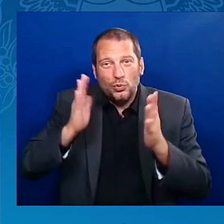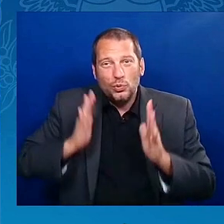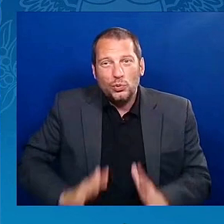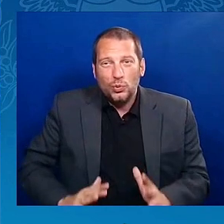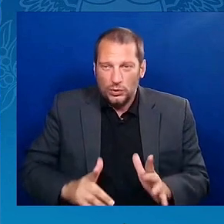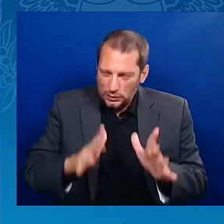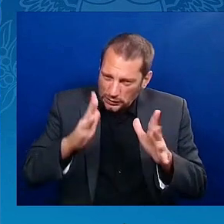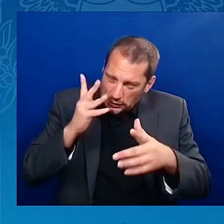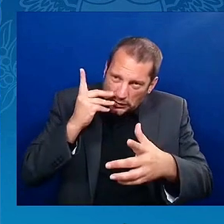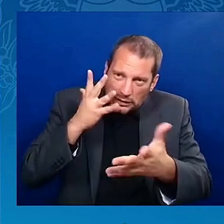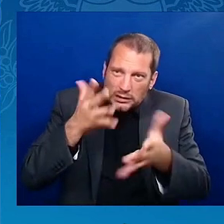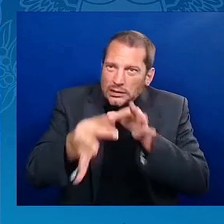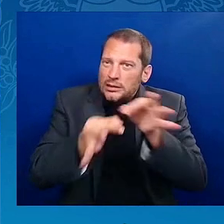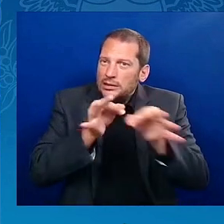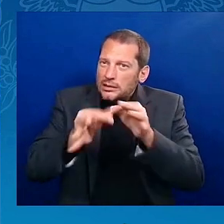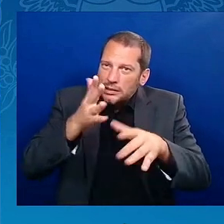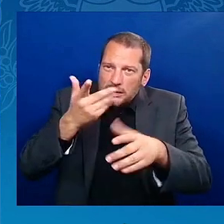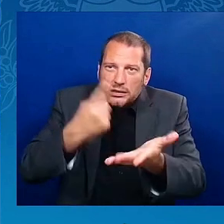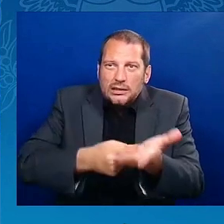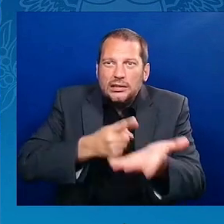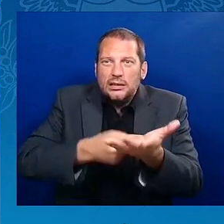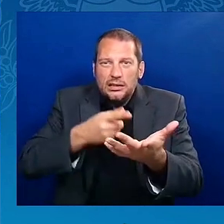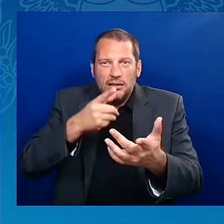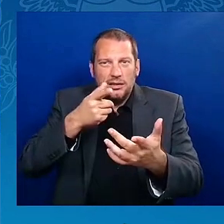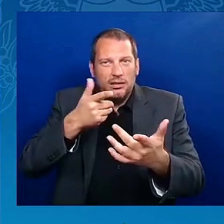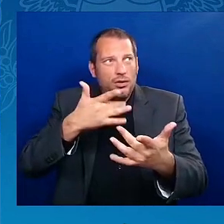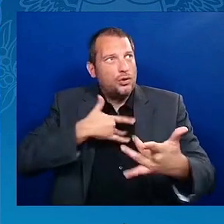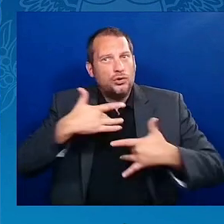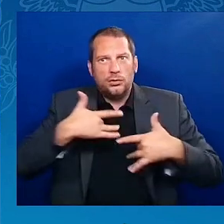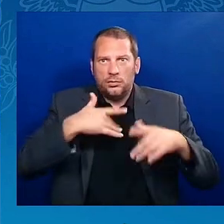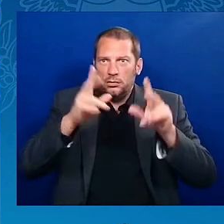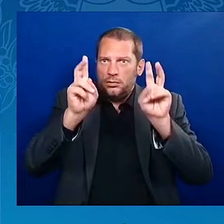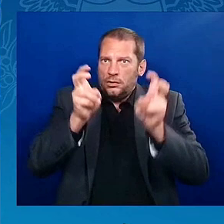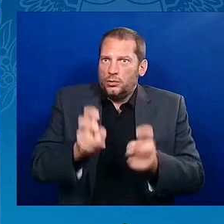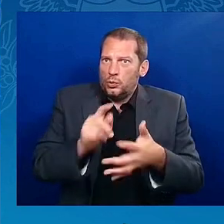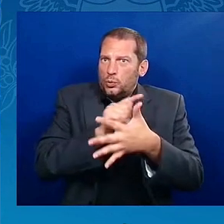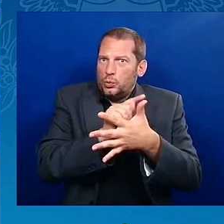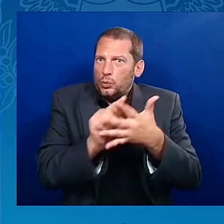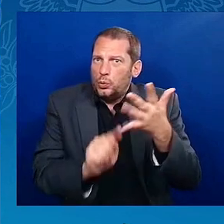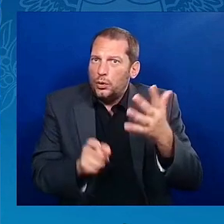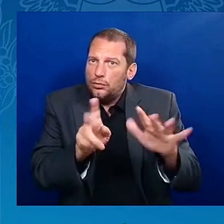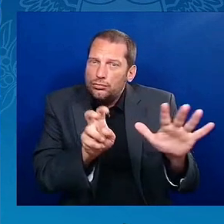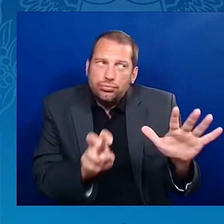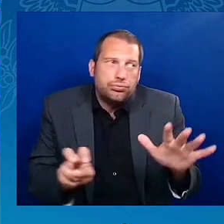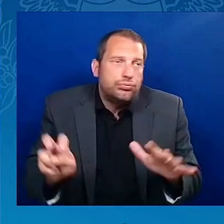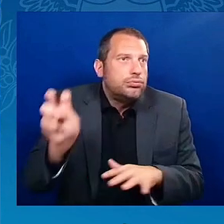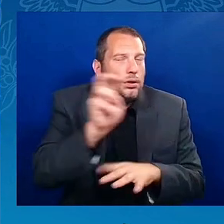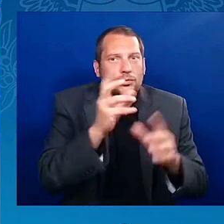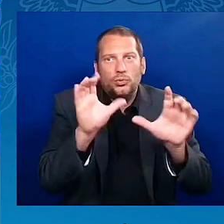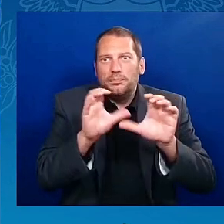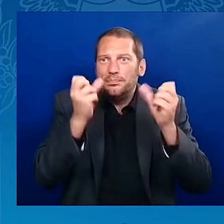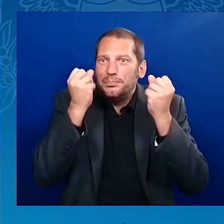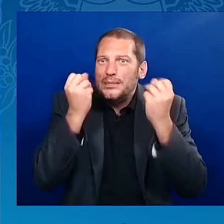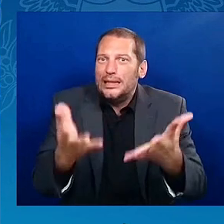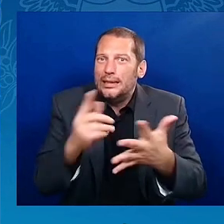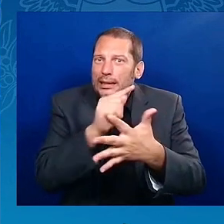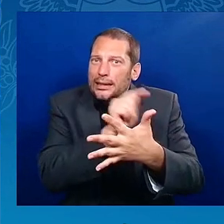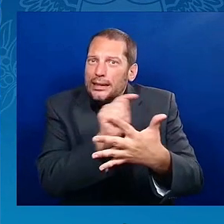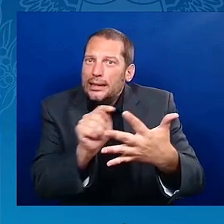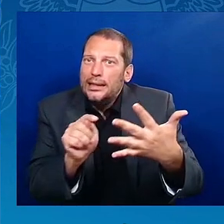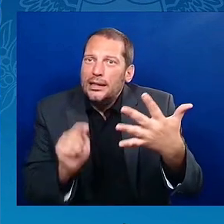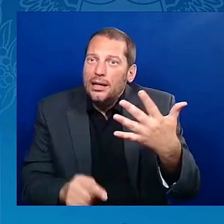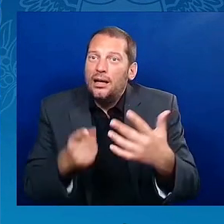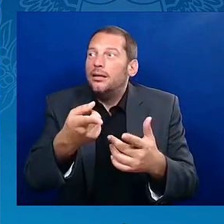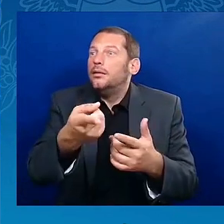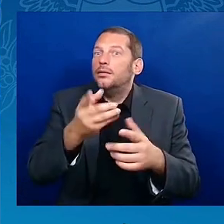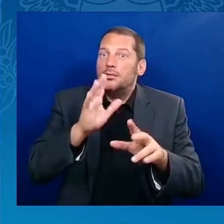doing a lot of other things. just recently, after addressing the epidemic of gun violence and women's rights, reproductive rights,